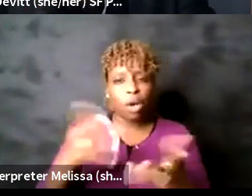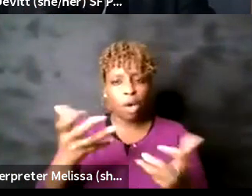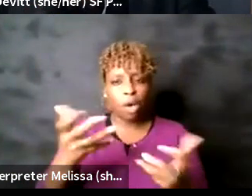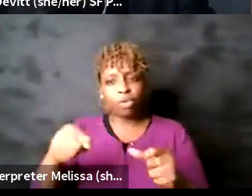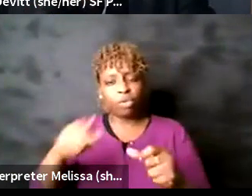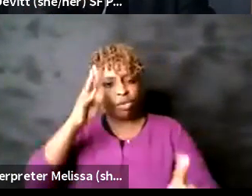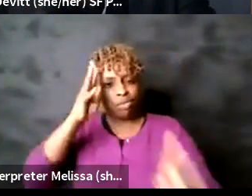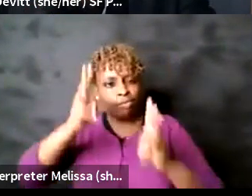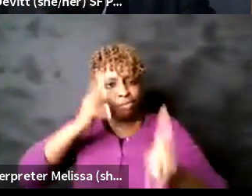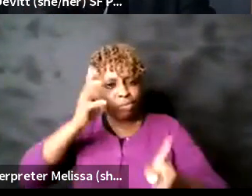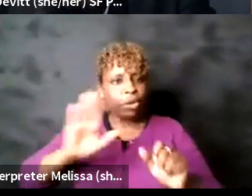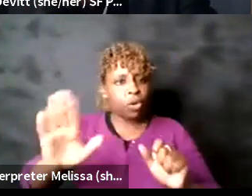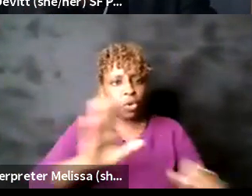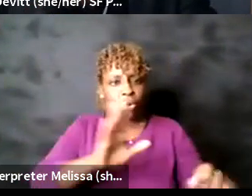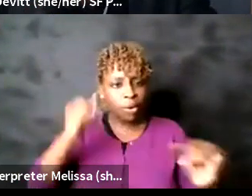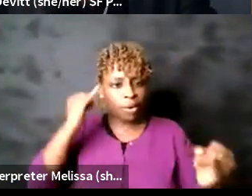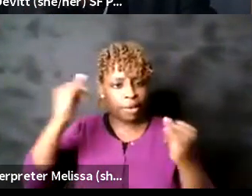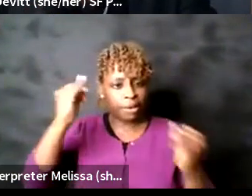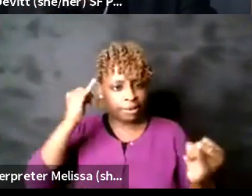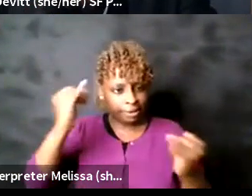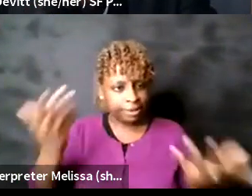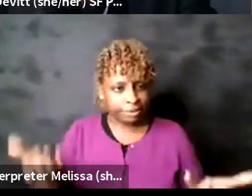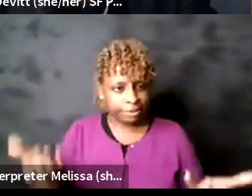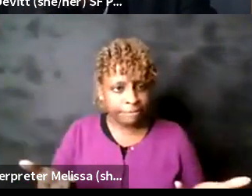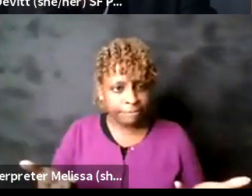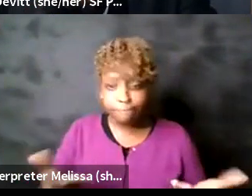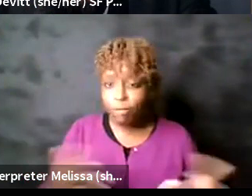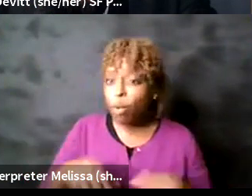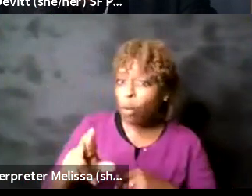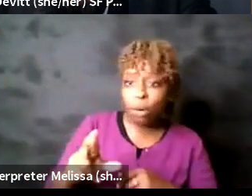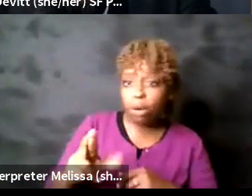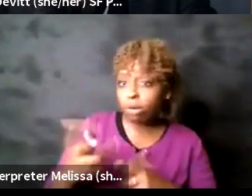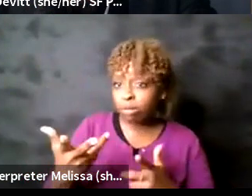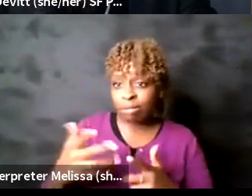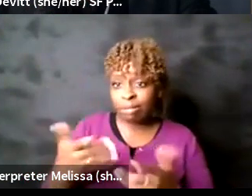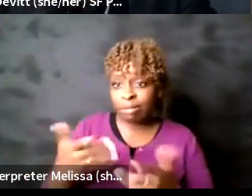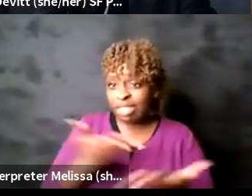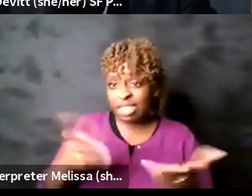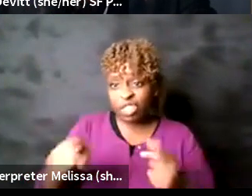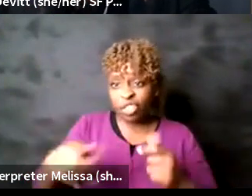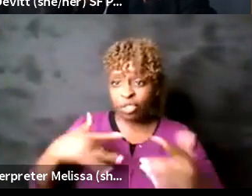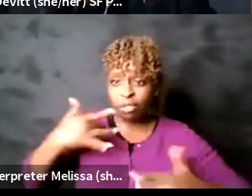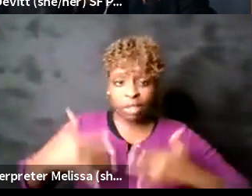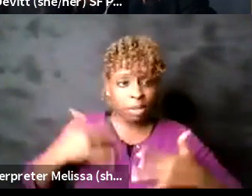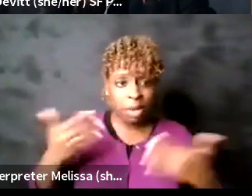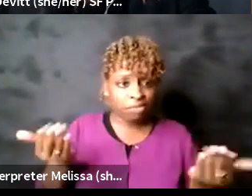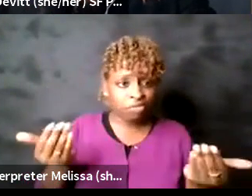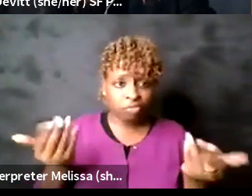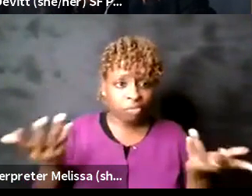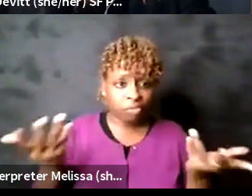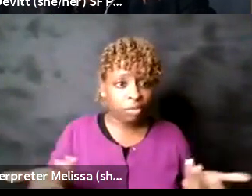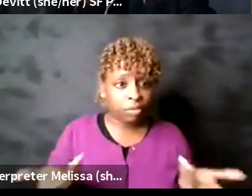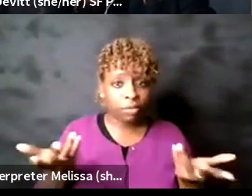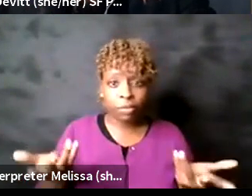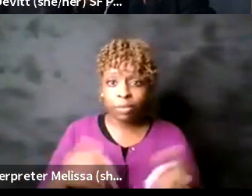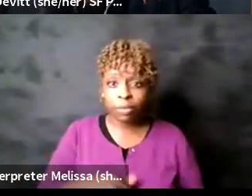it's